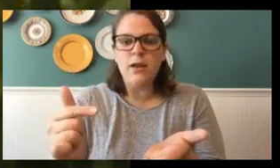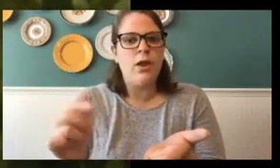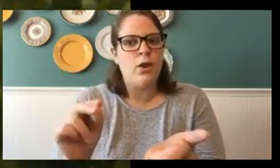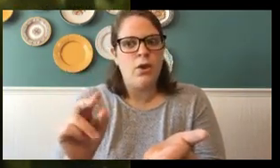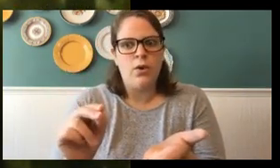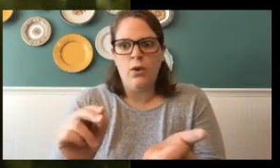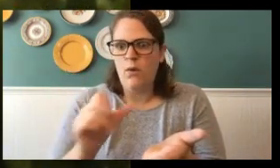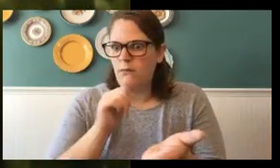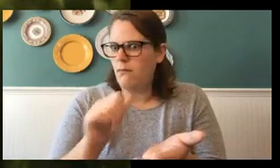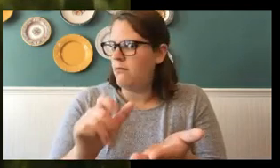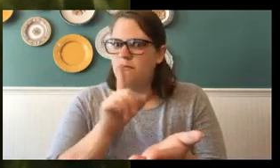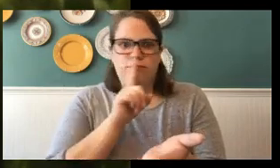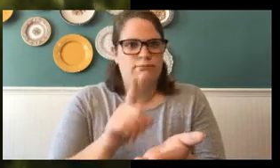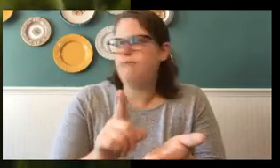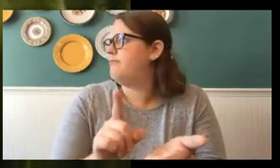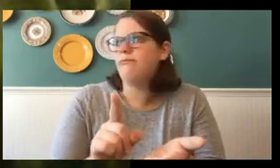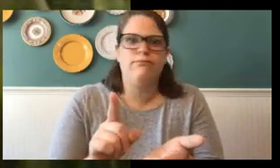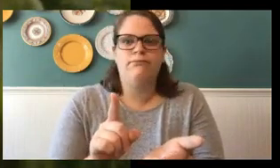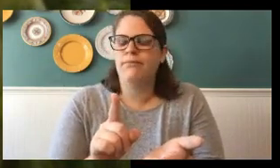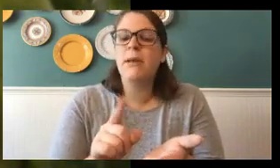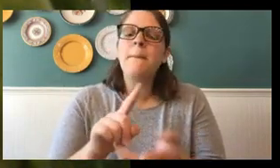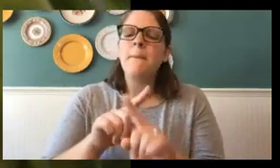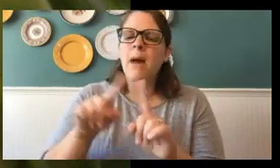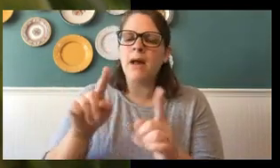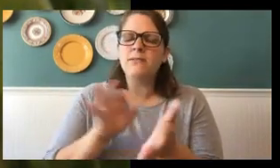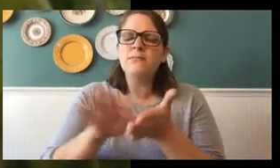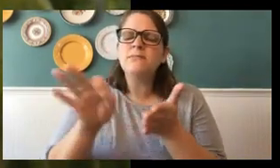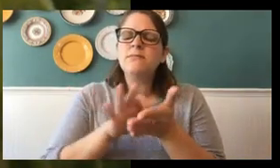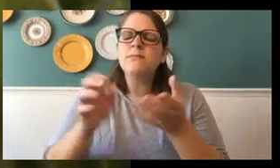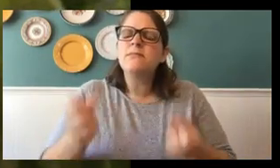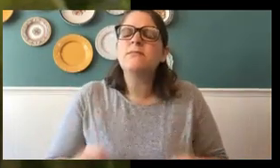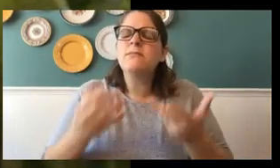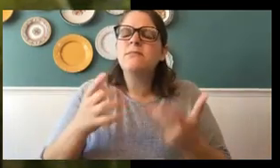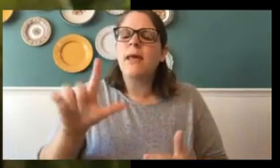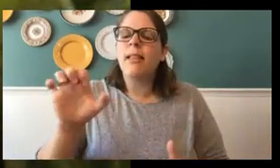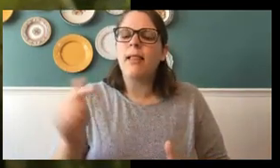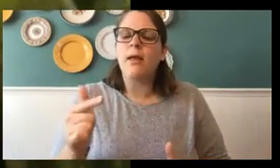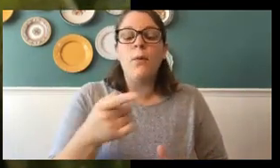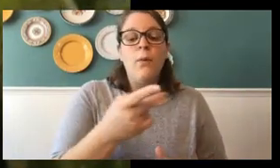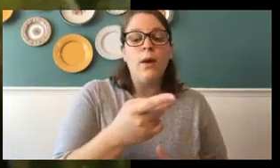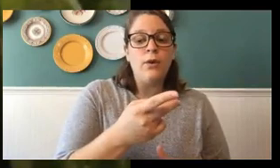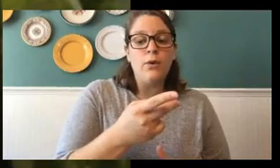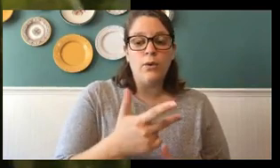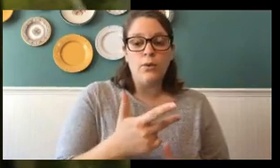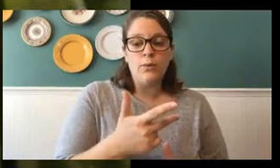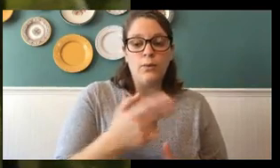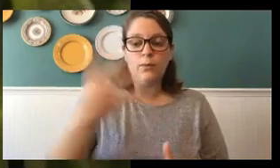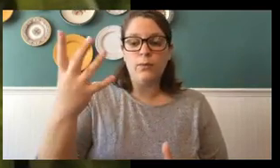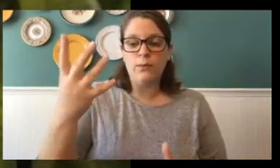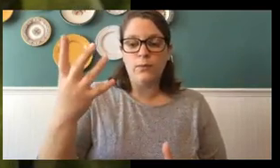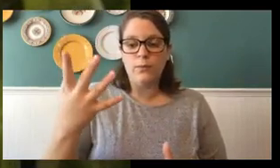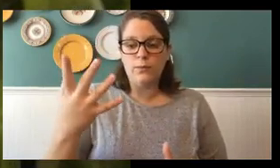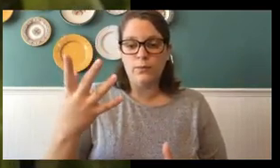this one is not real. But, let's count how many legs it has. It has one, two, three,